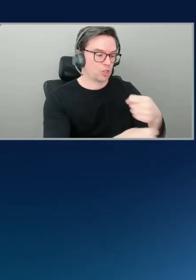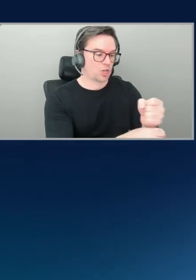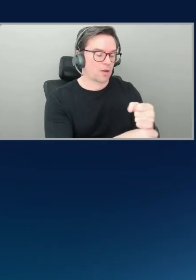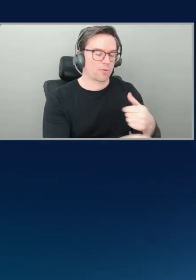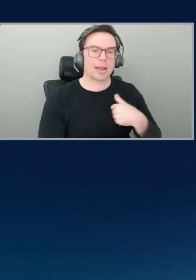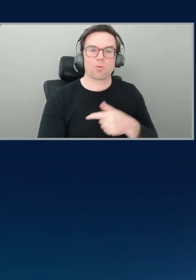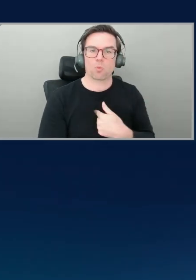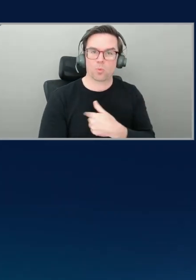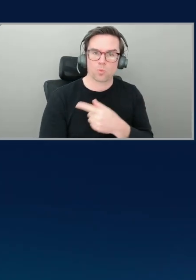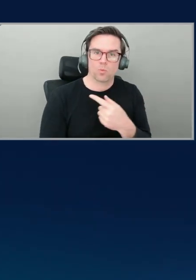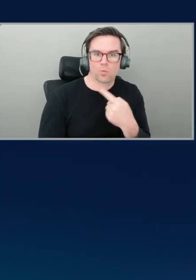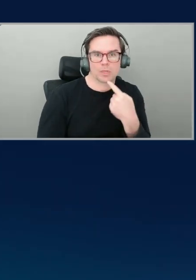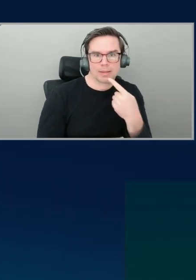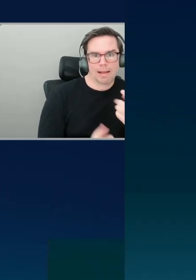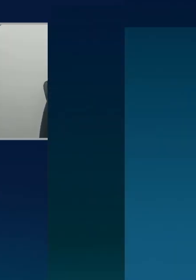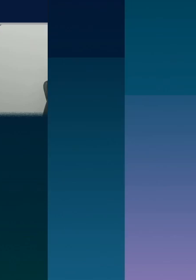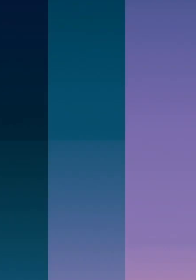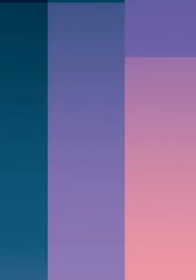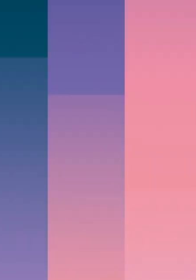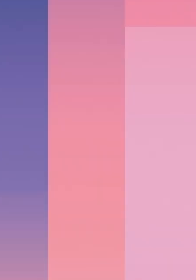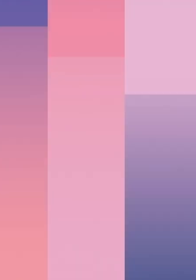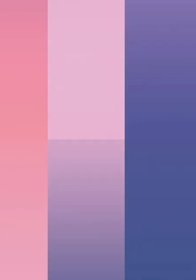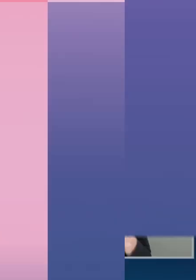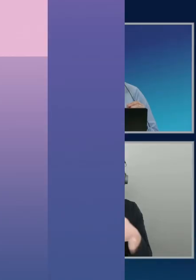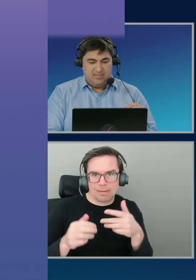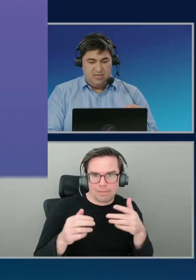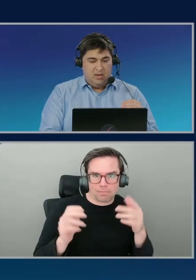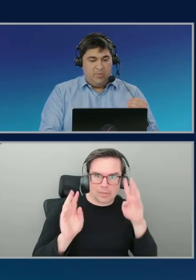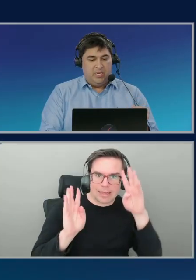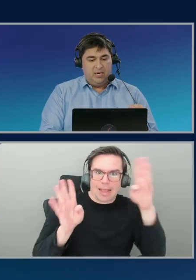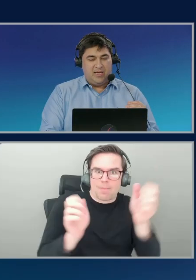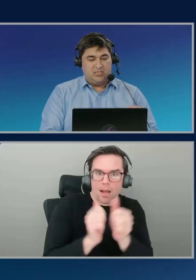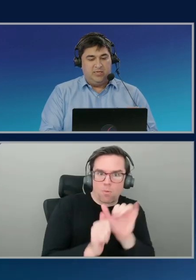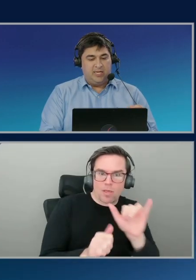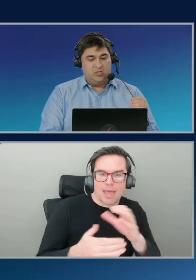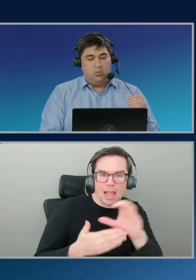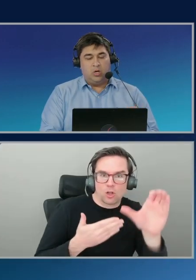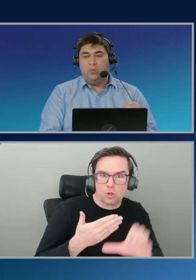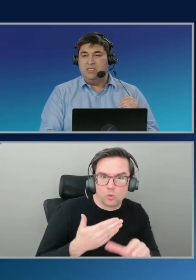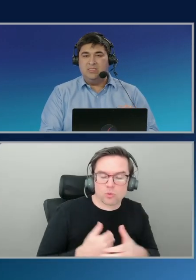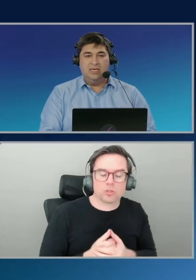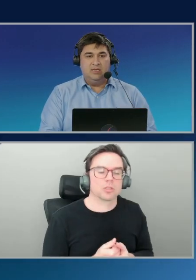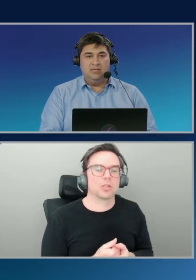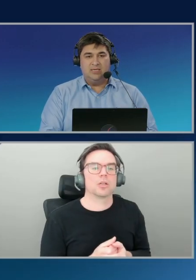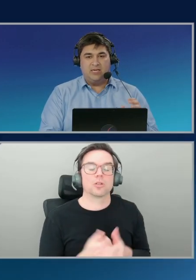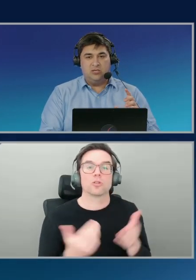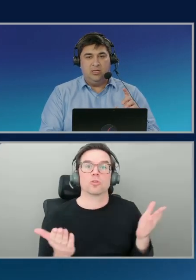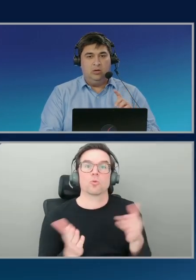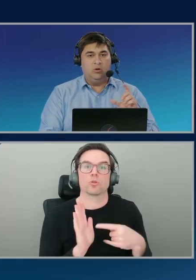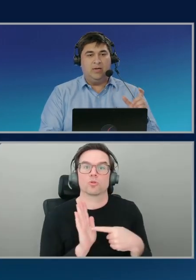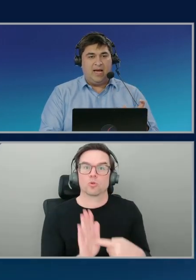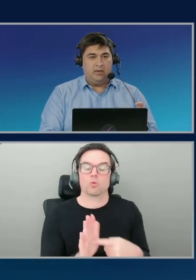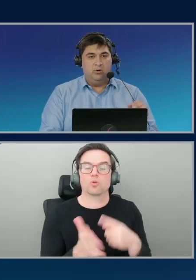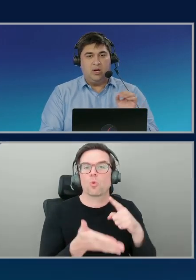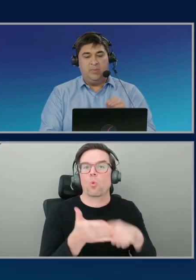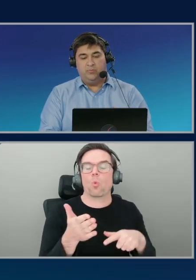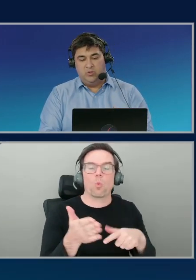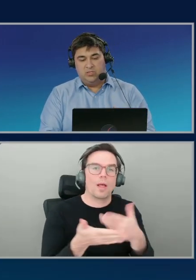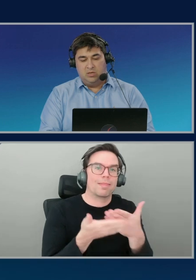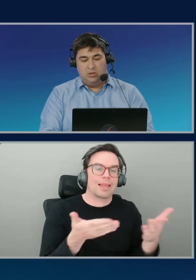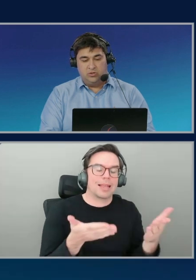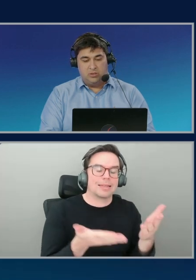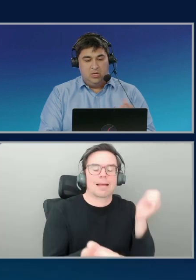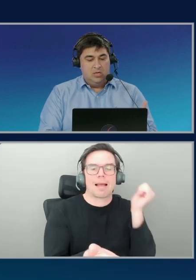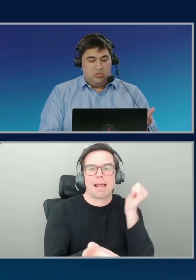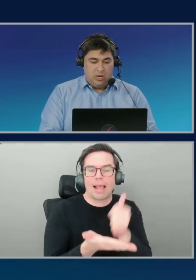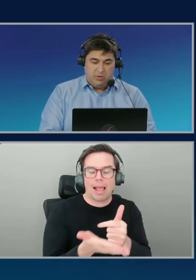conclusion? So I'll quickly walk you through this, right? So I've told you what the hypothesis says, but here it actually tells you what were the signals it actually looked at to come up